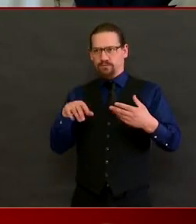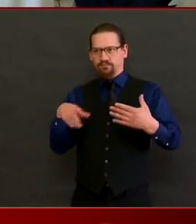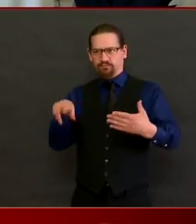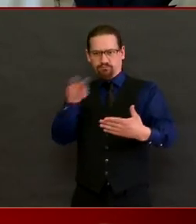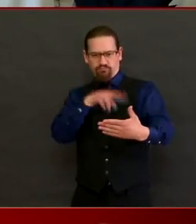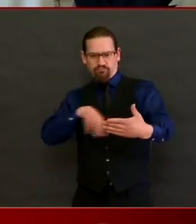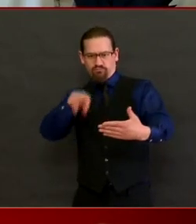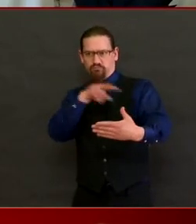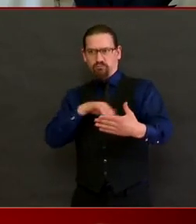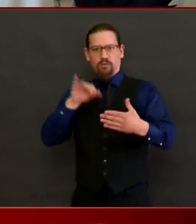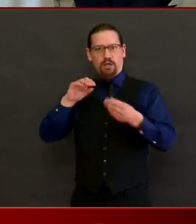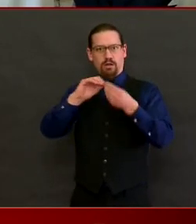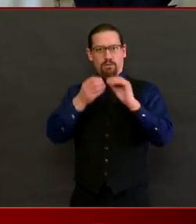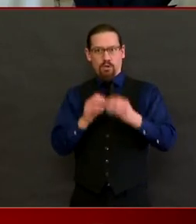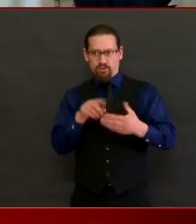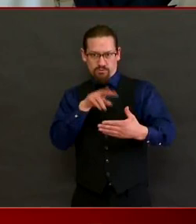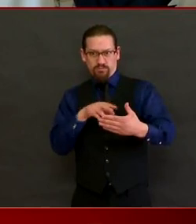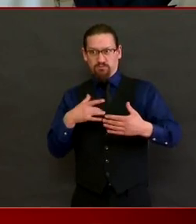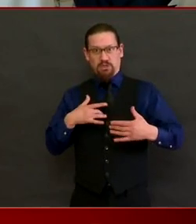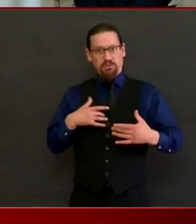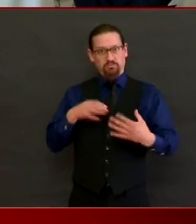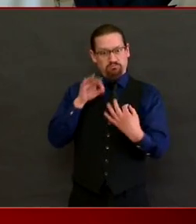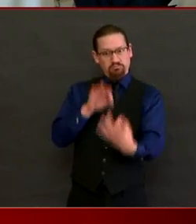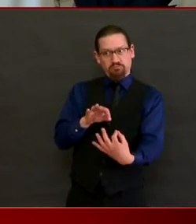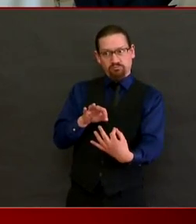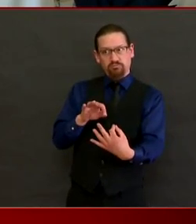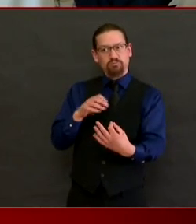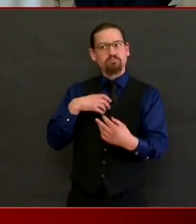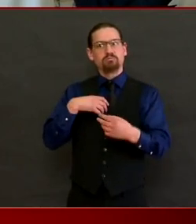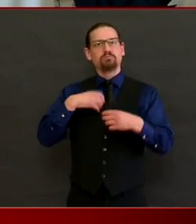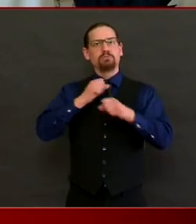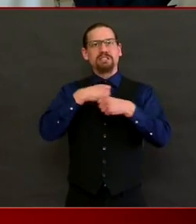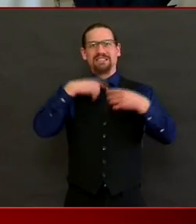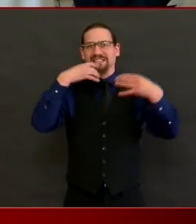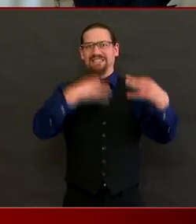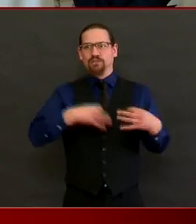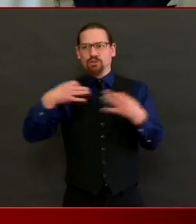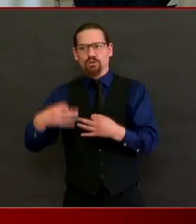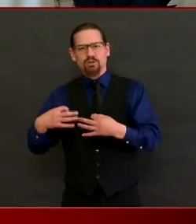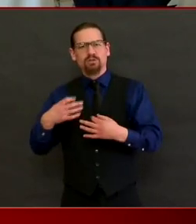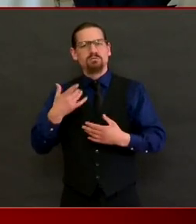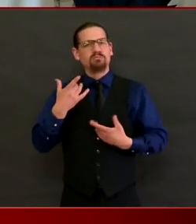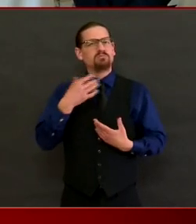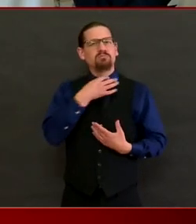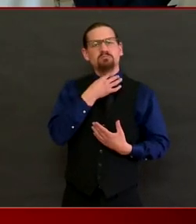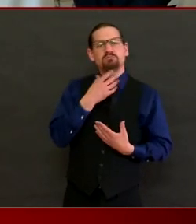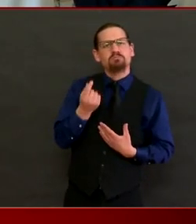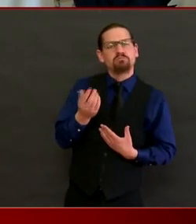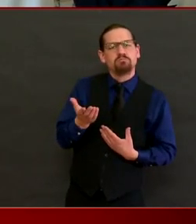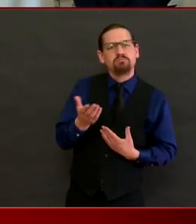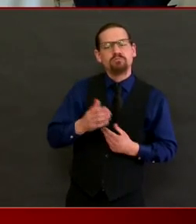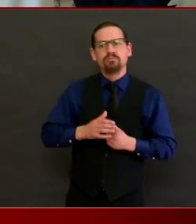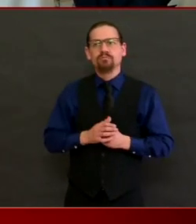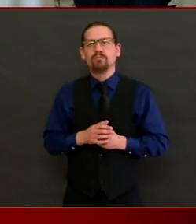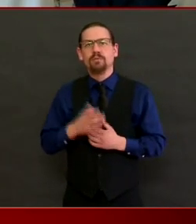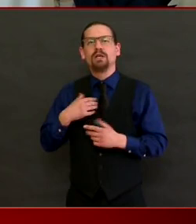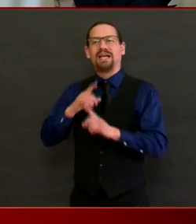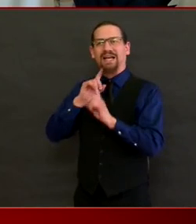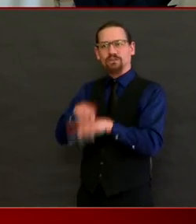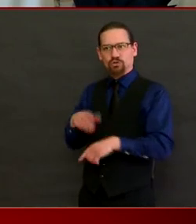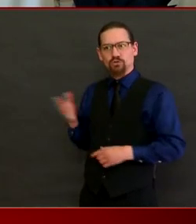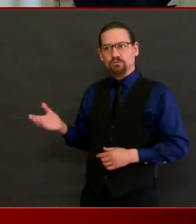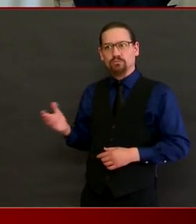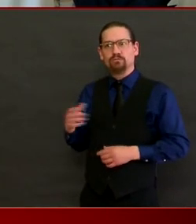can't think of a time when I haven't done what Dr. Nicole Alexander Scott and her team and other